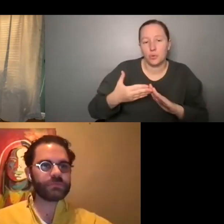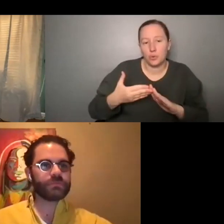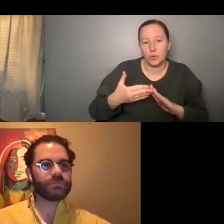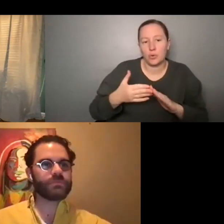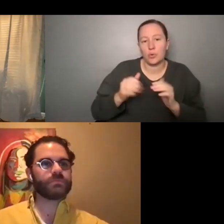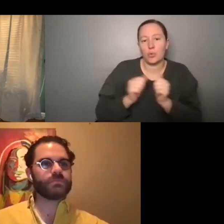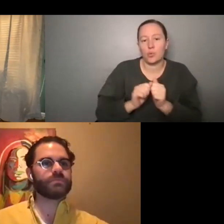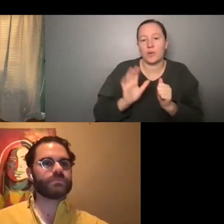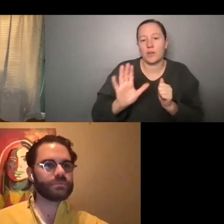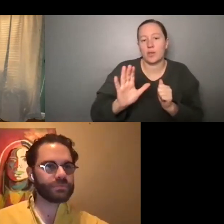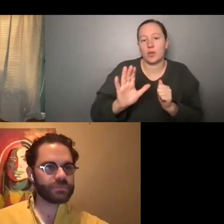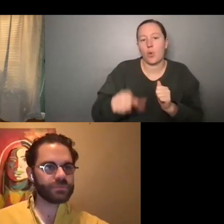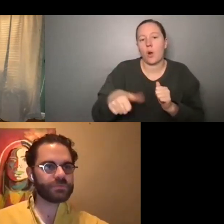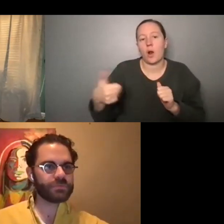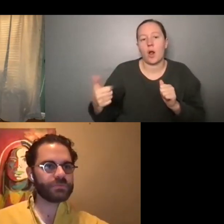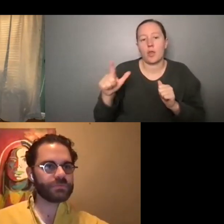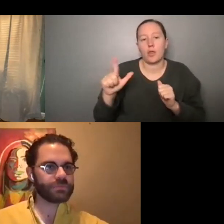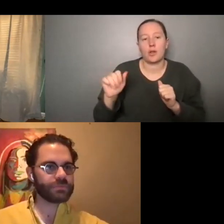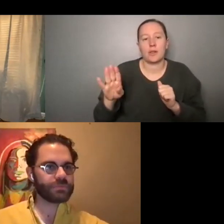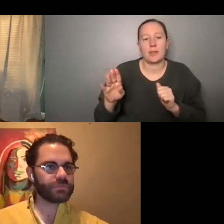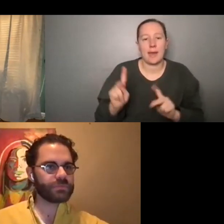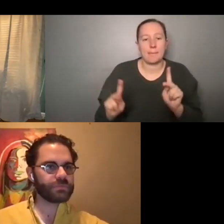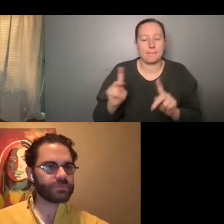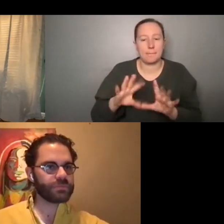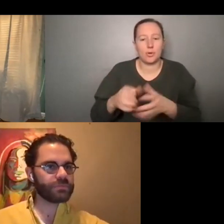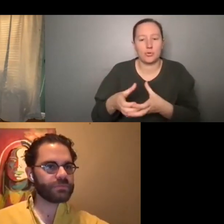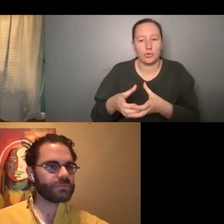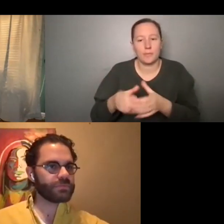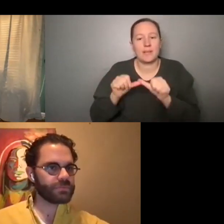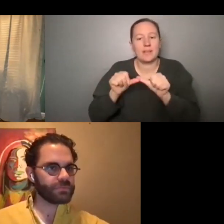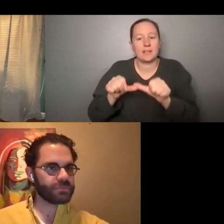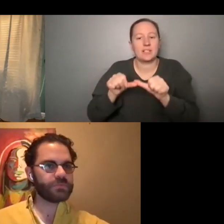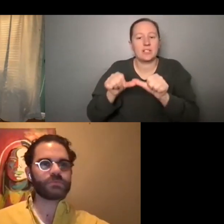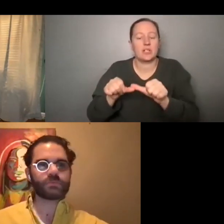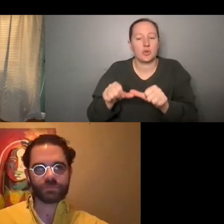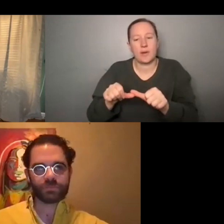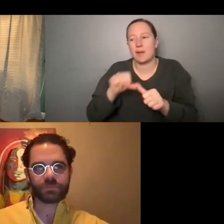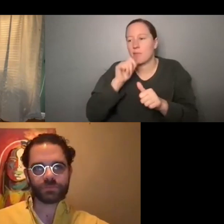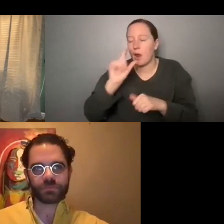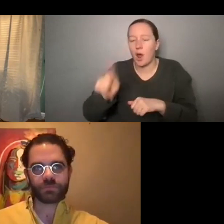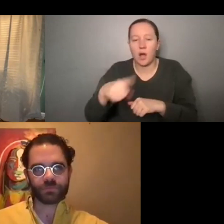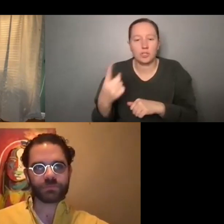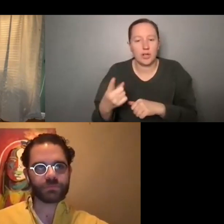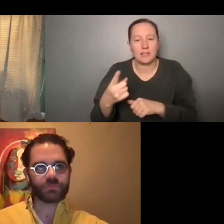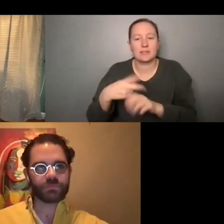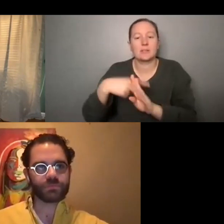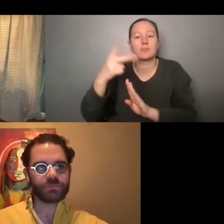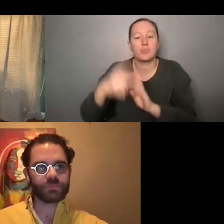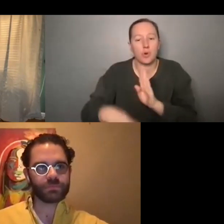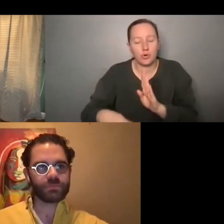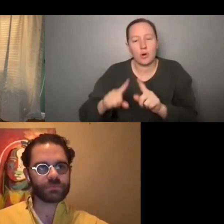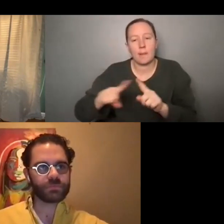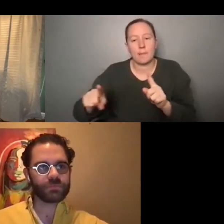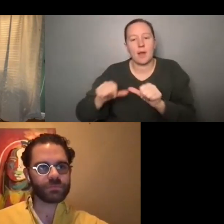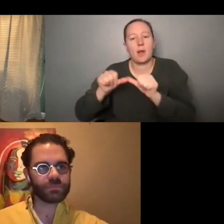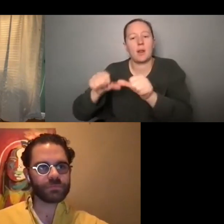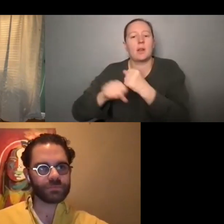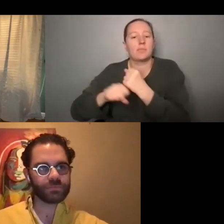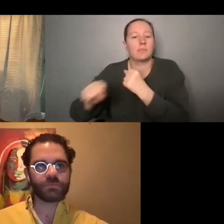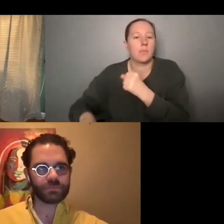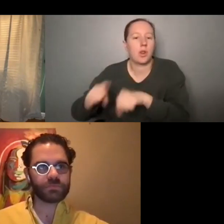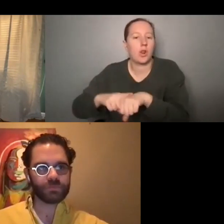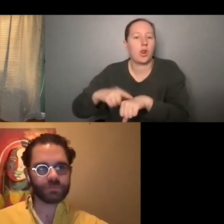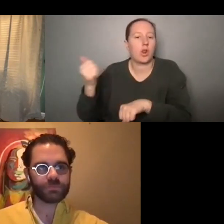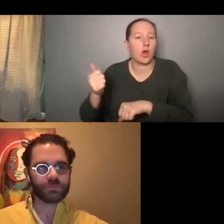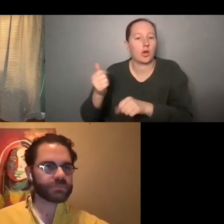with your other lab fellows, like, you know, continuing past the pipeline program, which I think is such an important aspect of like, you know,